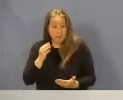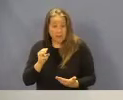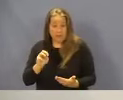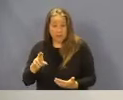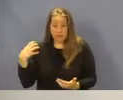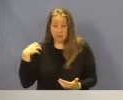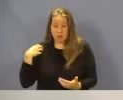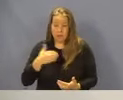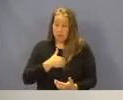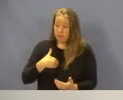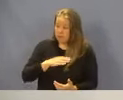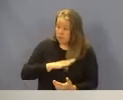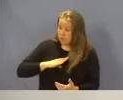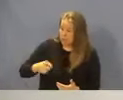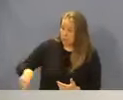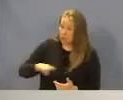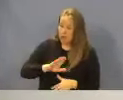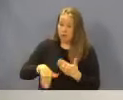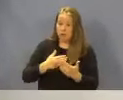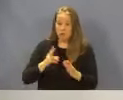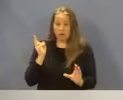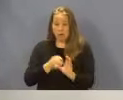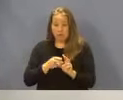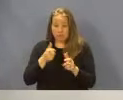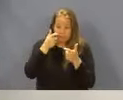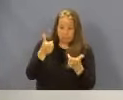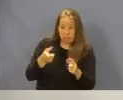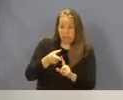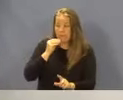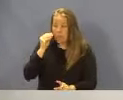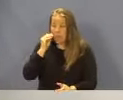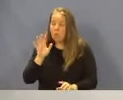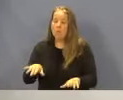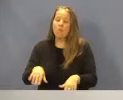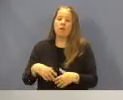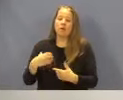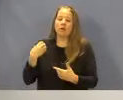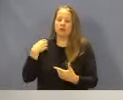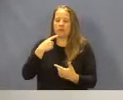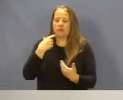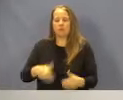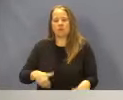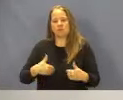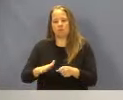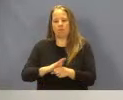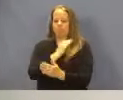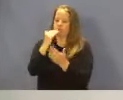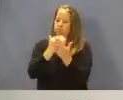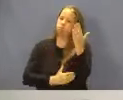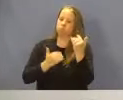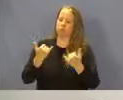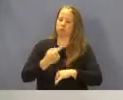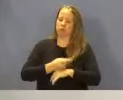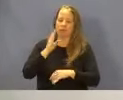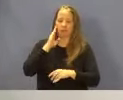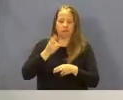Members of the board, those of you joining us at home, as the chairman said, we do have a pretty full agenda day. So I'll